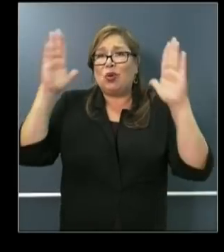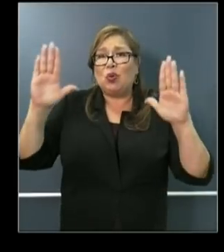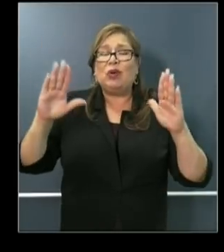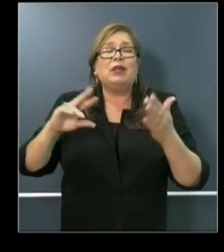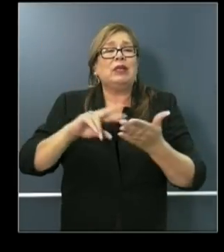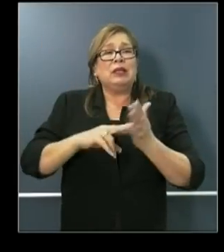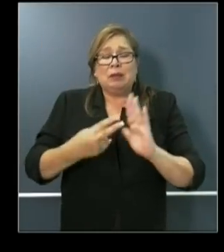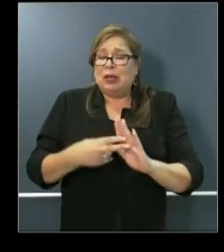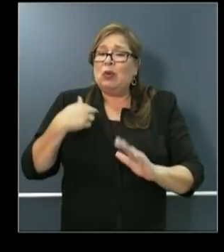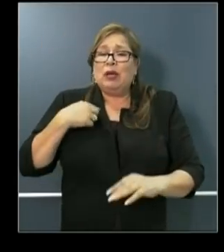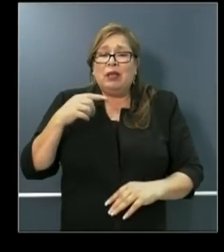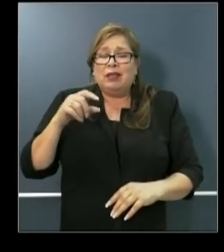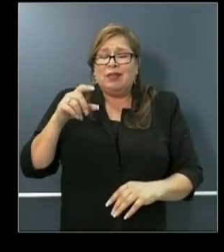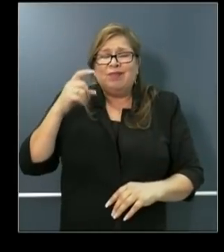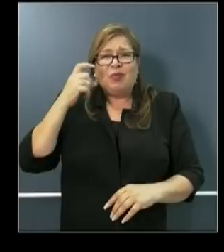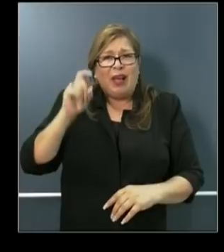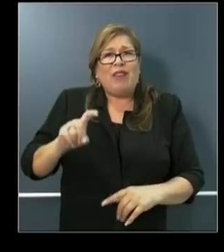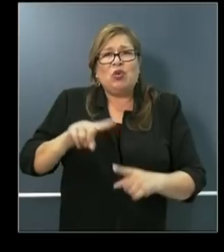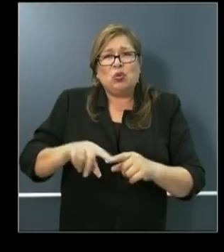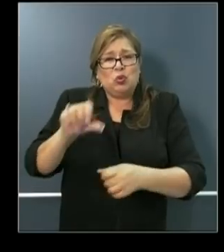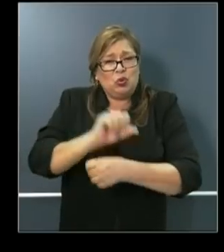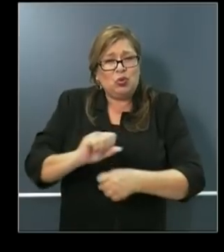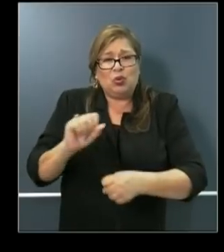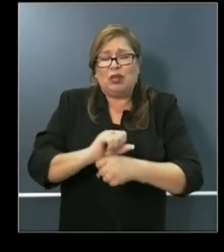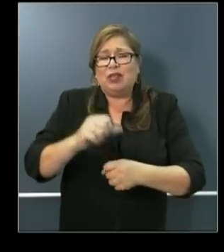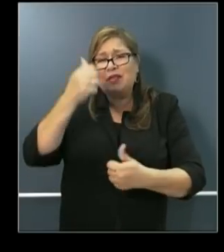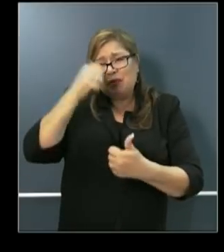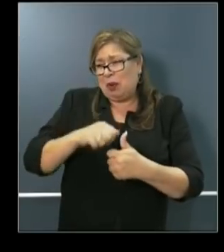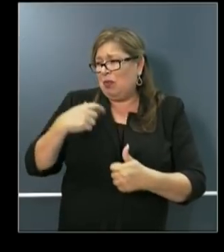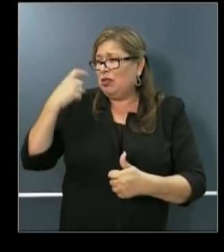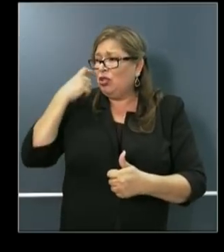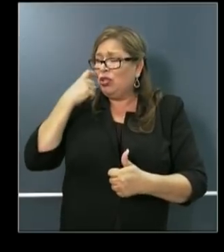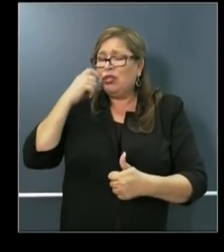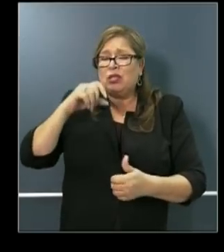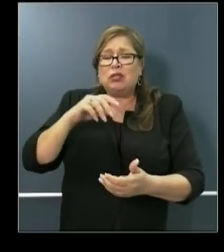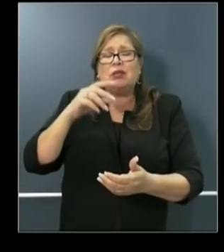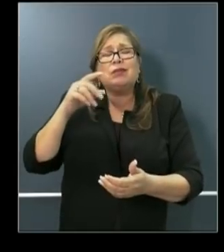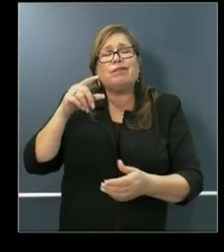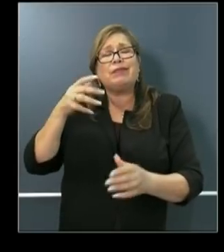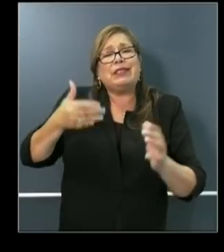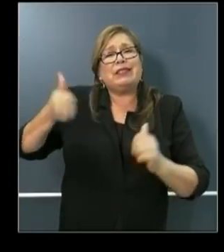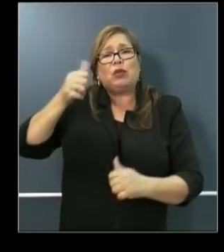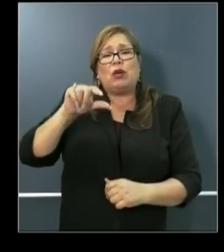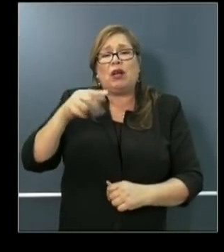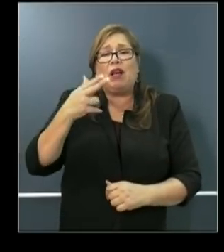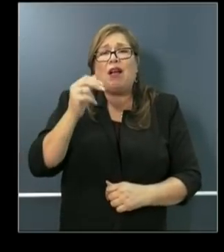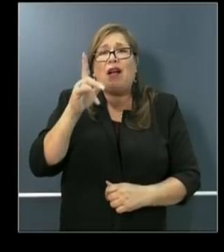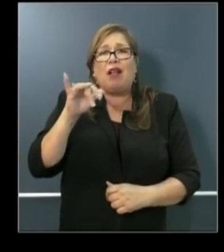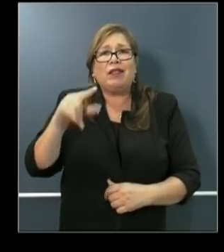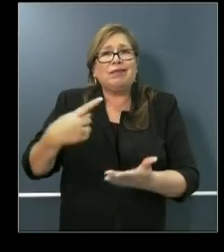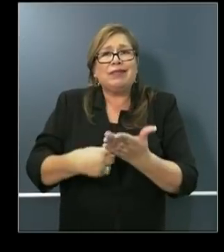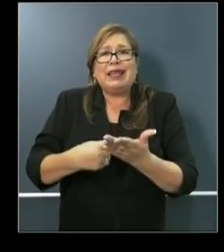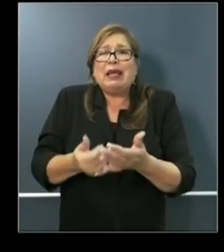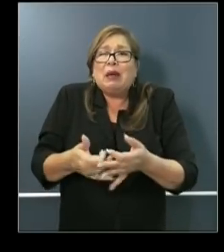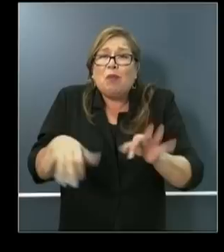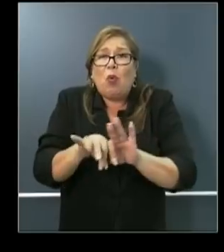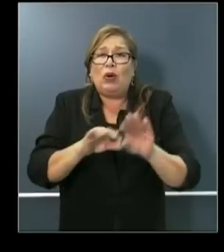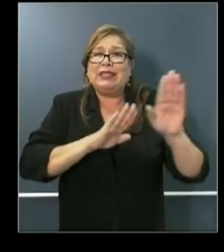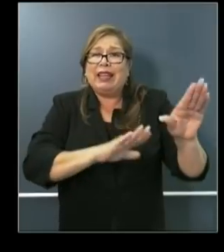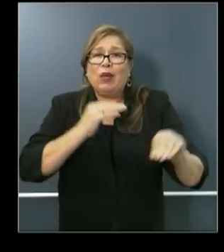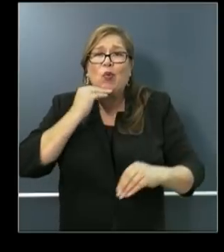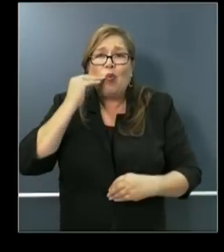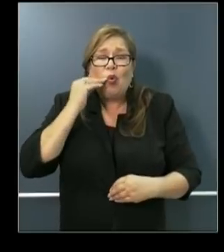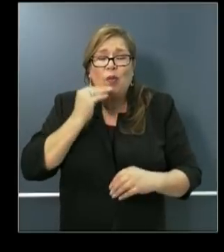the work that we heard Secretary Golley talk about today to promote social distancing and flattening the curve,